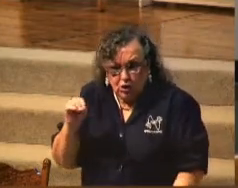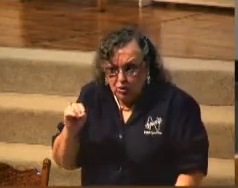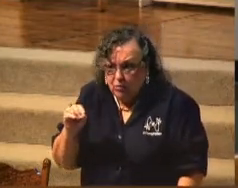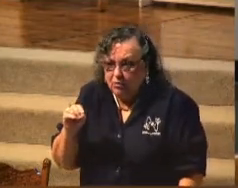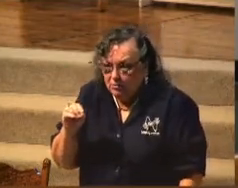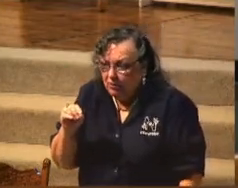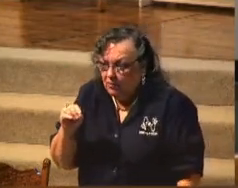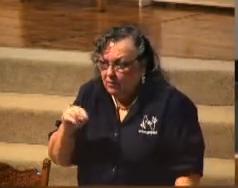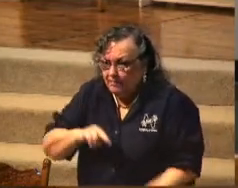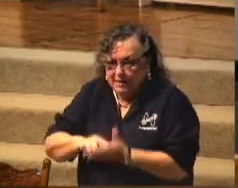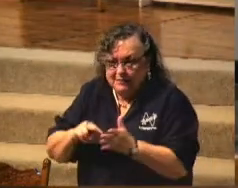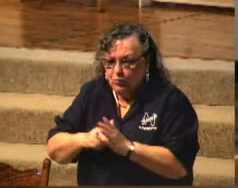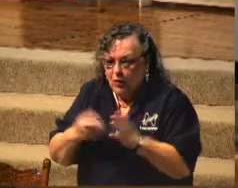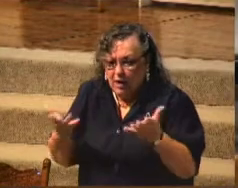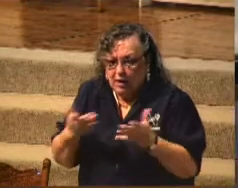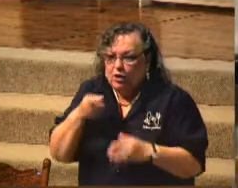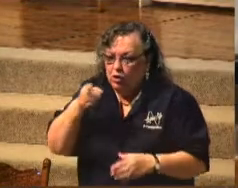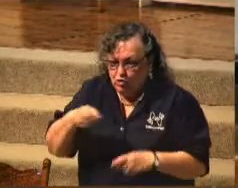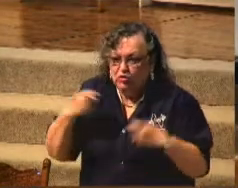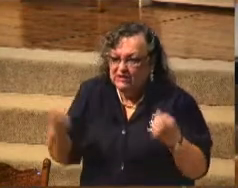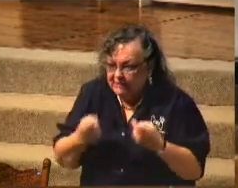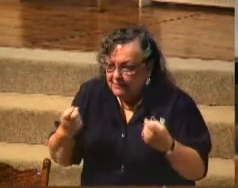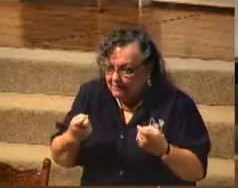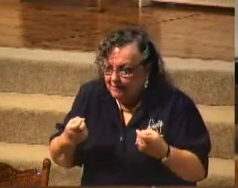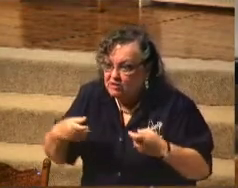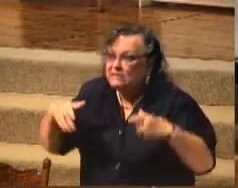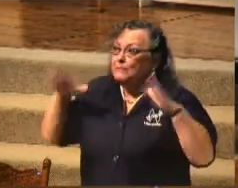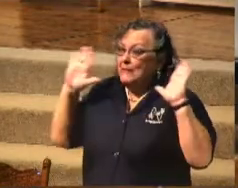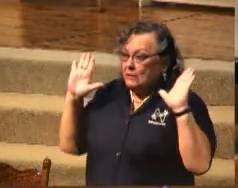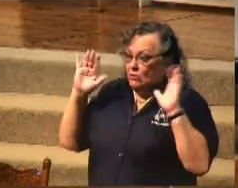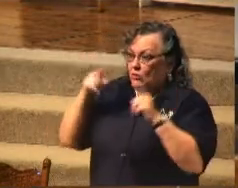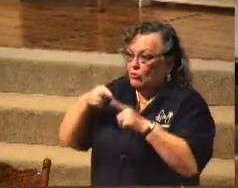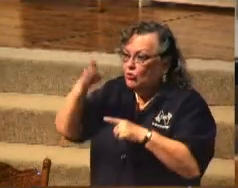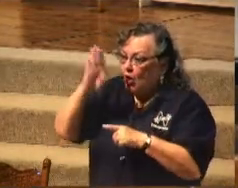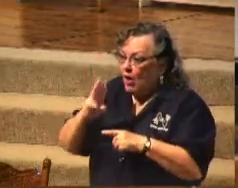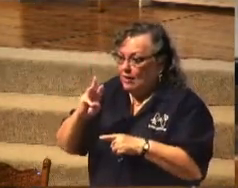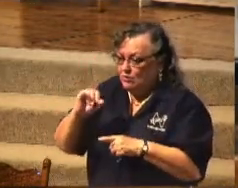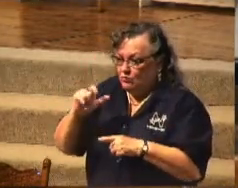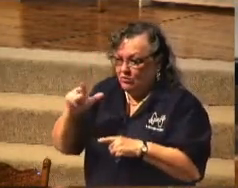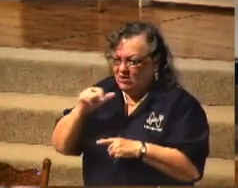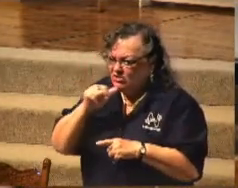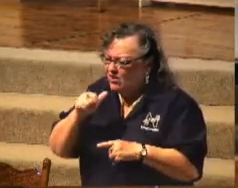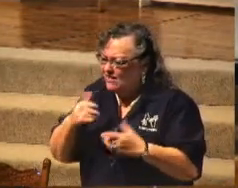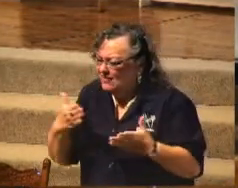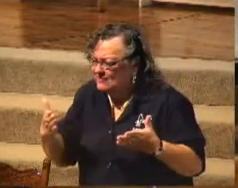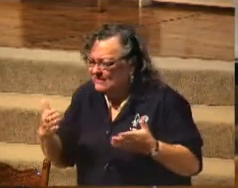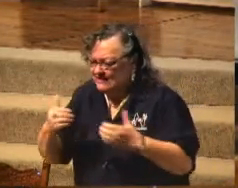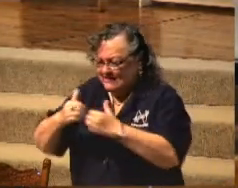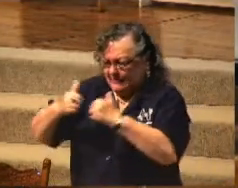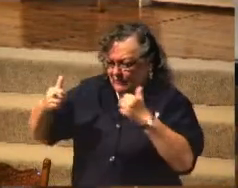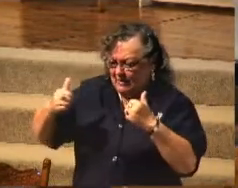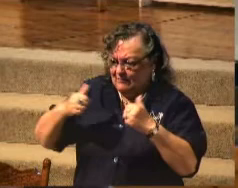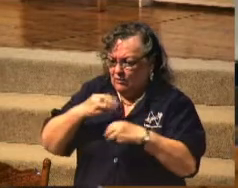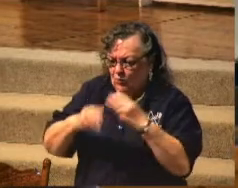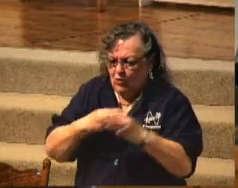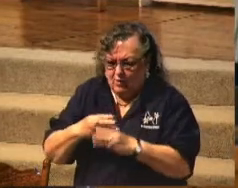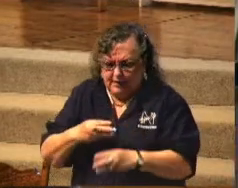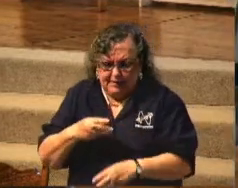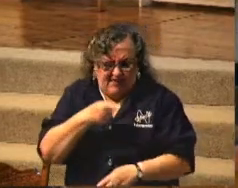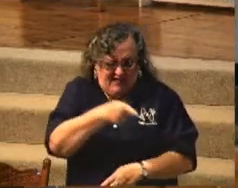we're going, submitted to God's will. It's not just the things that separate us from the world. That they do that, but I don't.